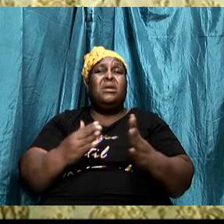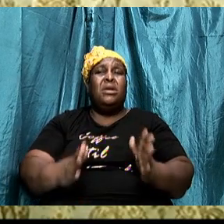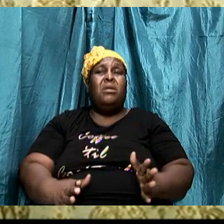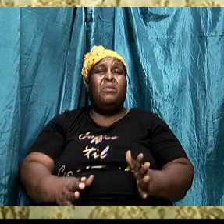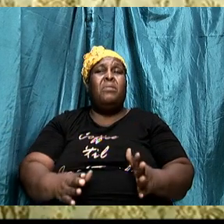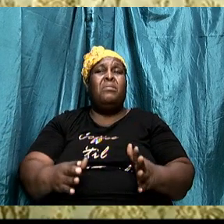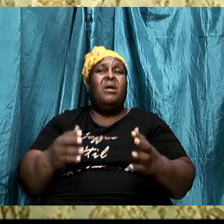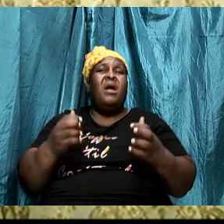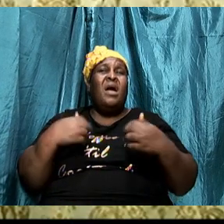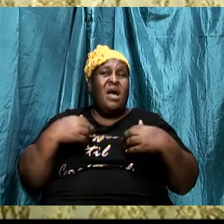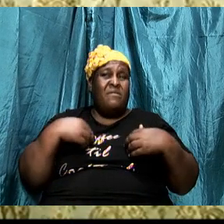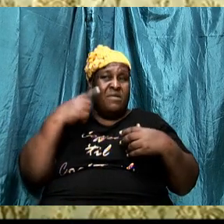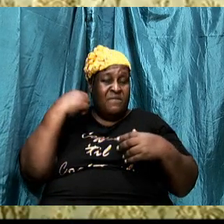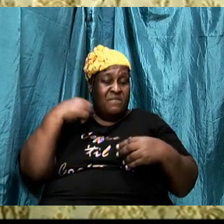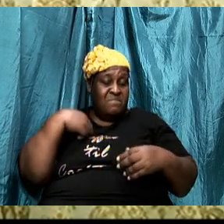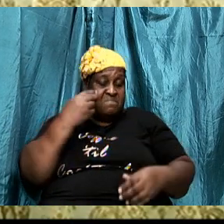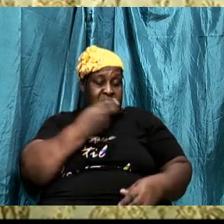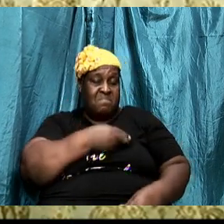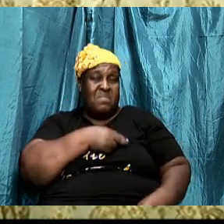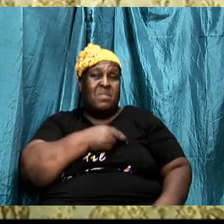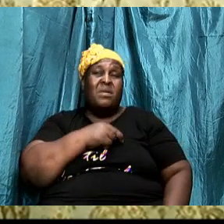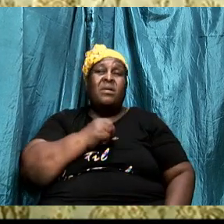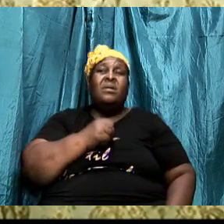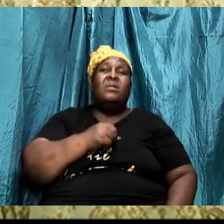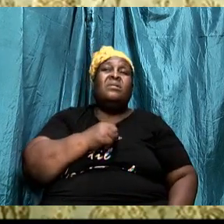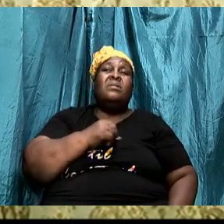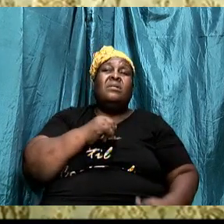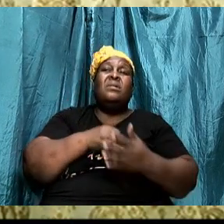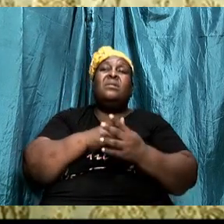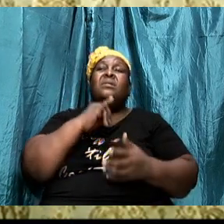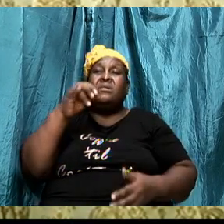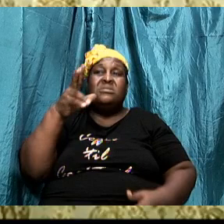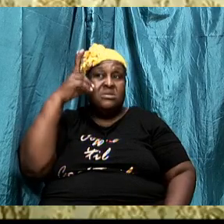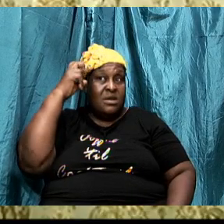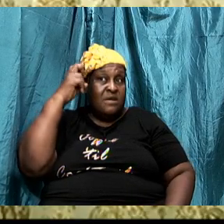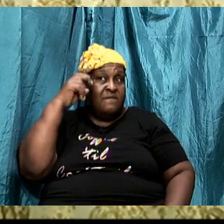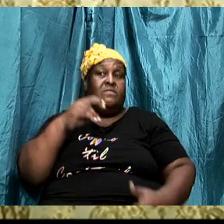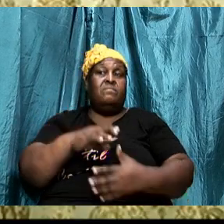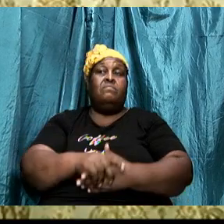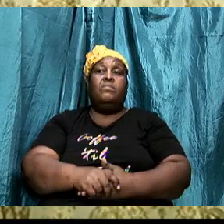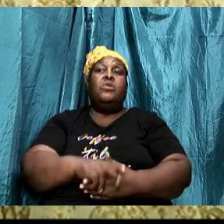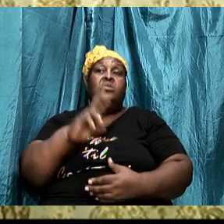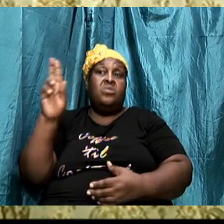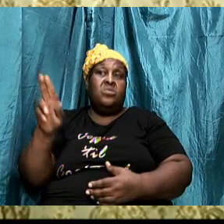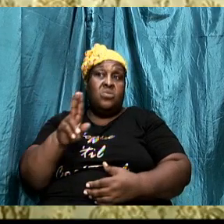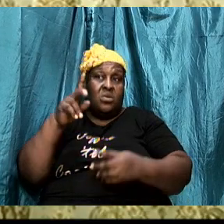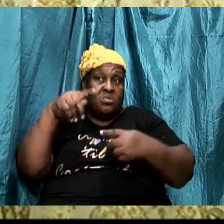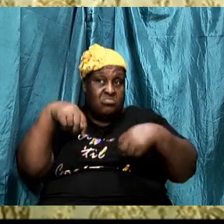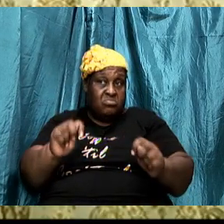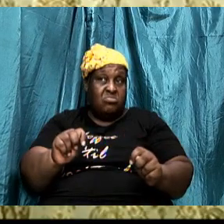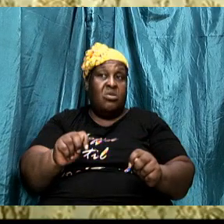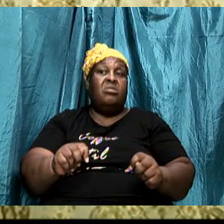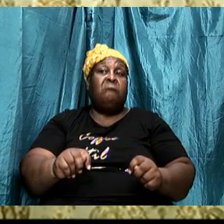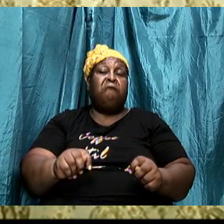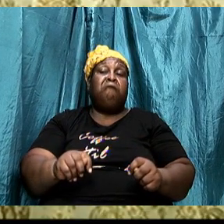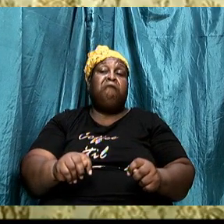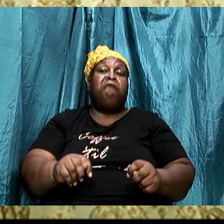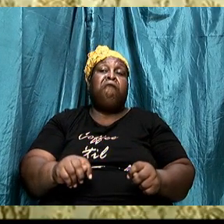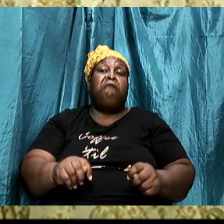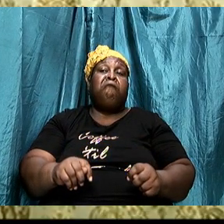the person next door that have it for us it is the adversary that is trying to get us